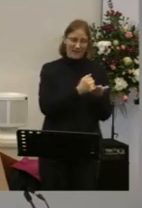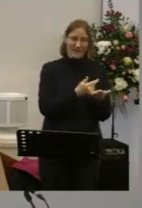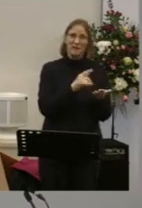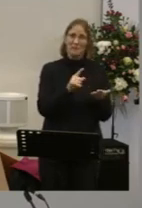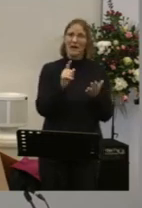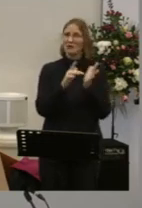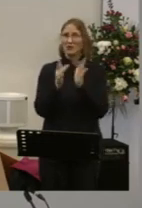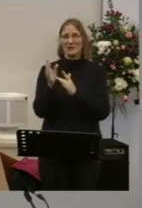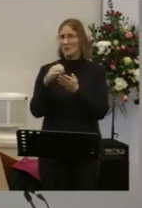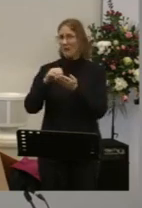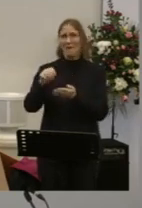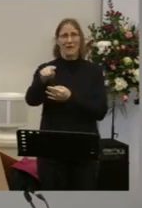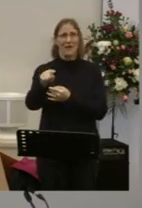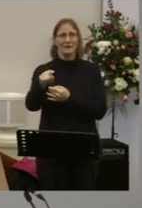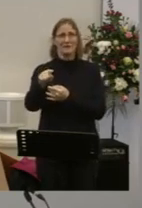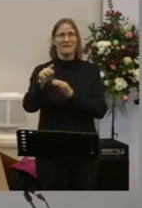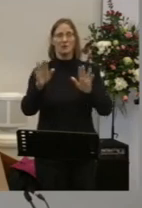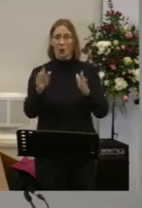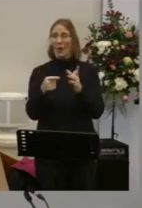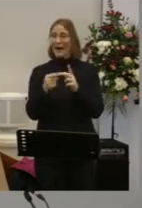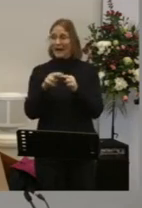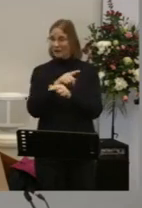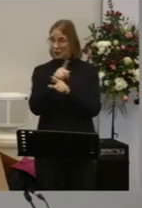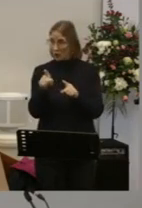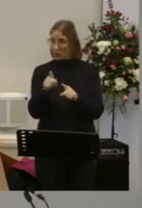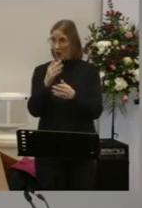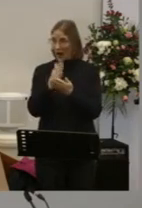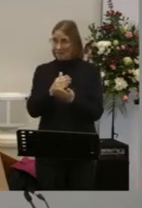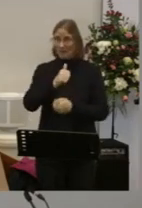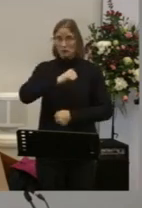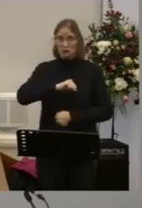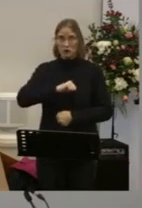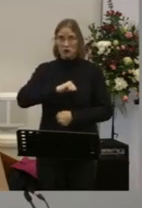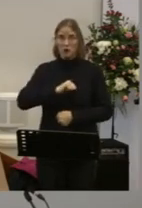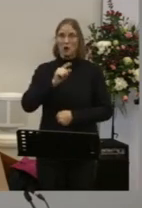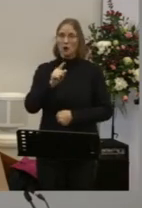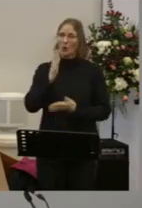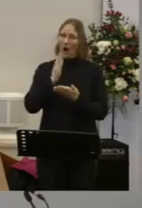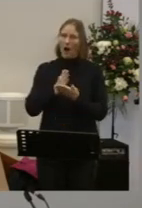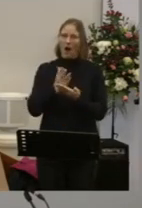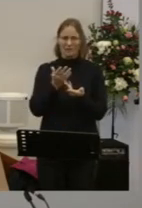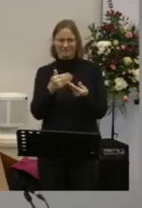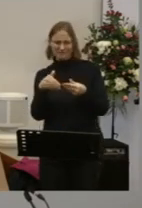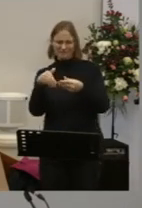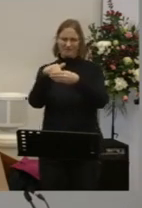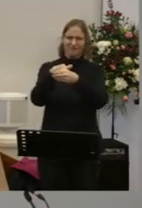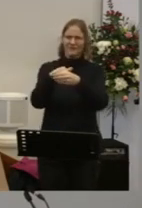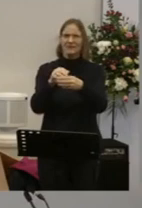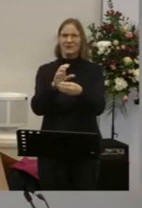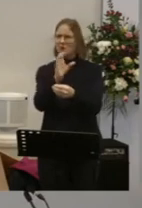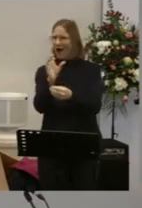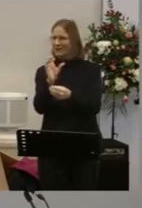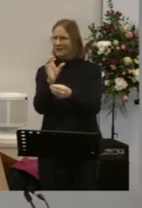he has done for you So if you are a Christian you are in him We are going to pull out three things this morning